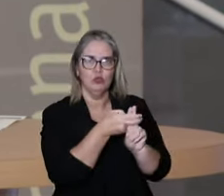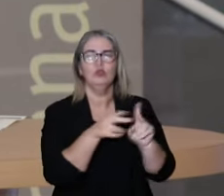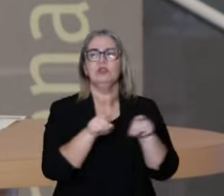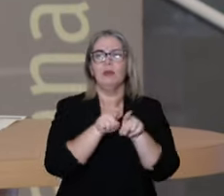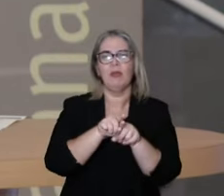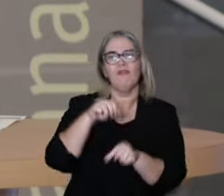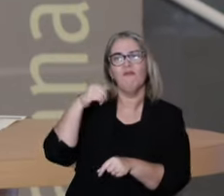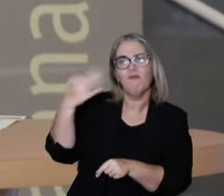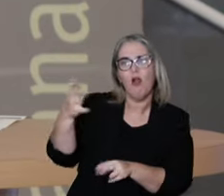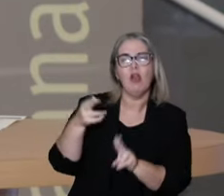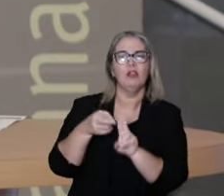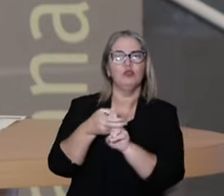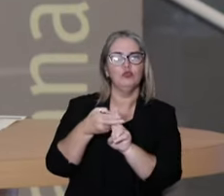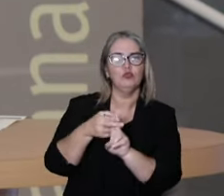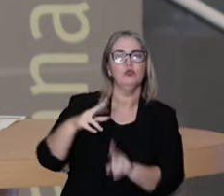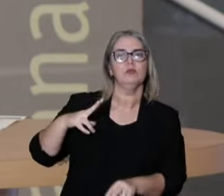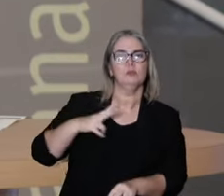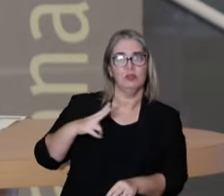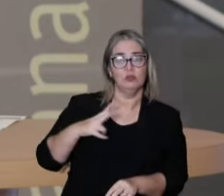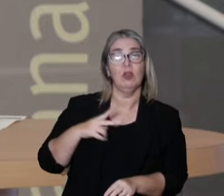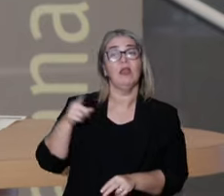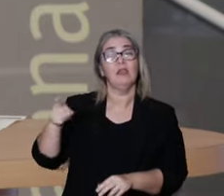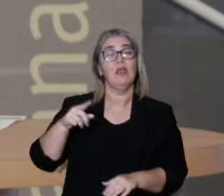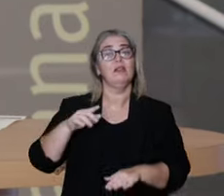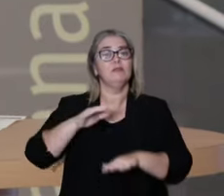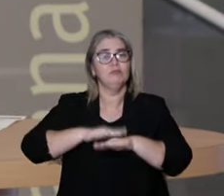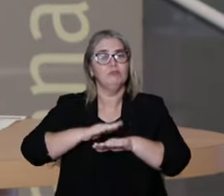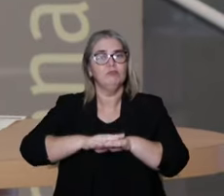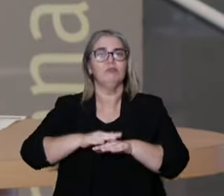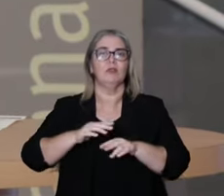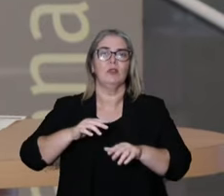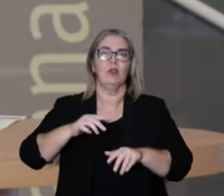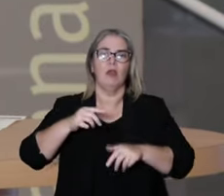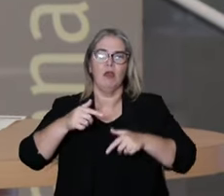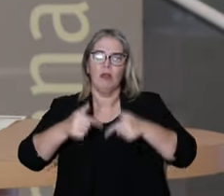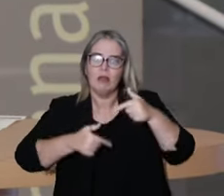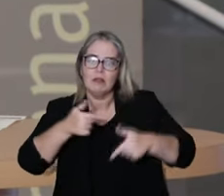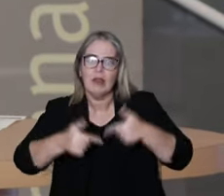SUSE and outside of SUSE, the Chinese medicine.